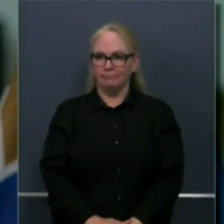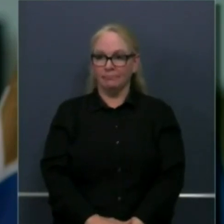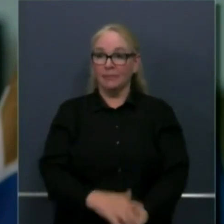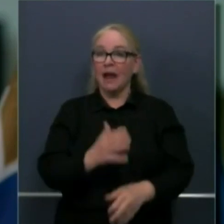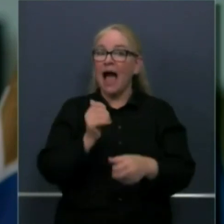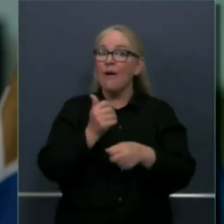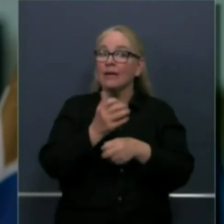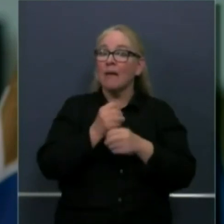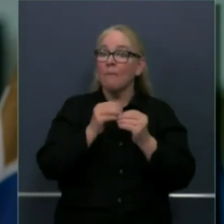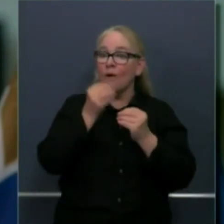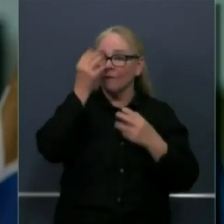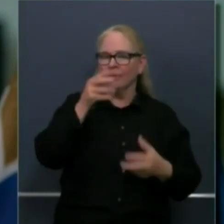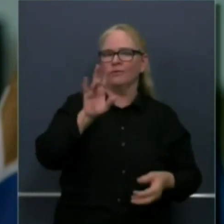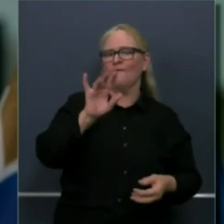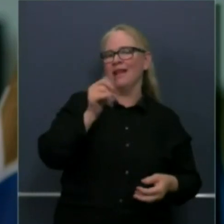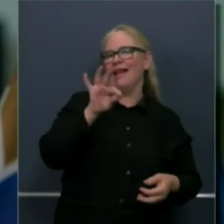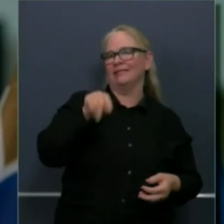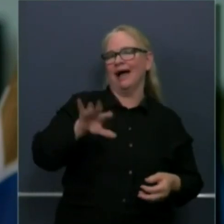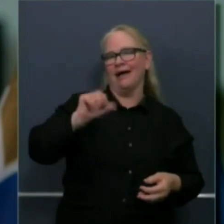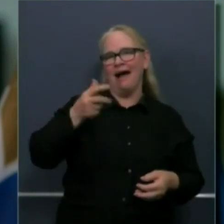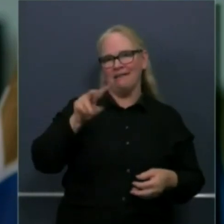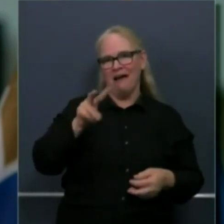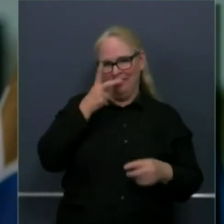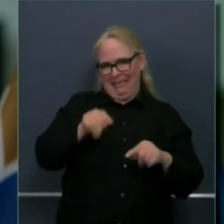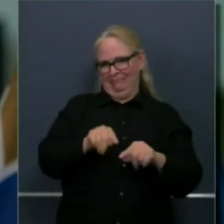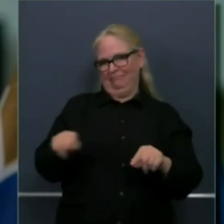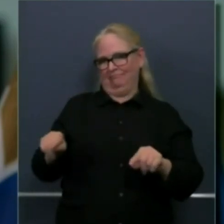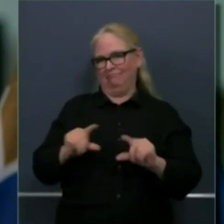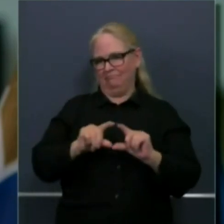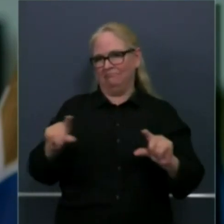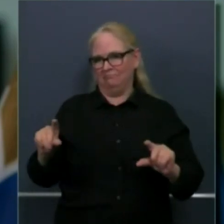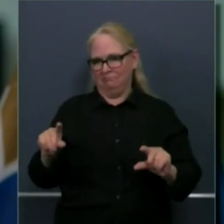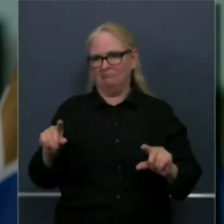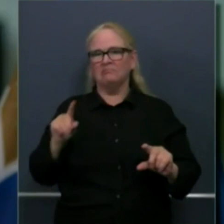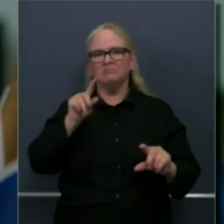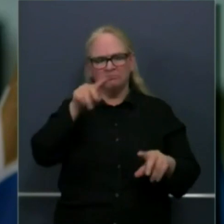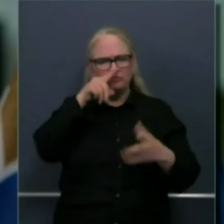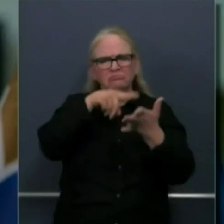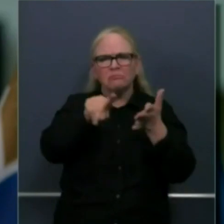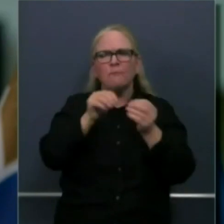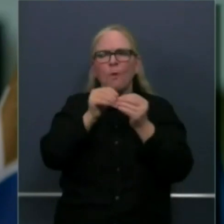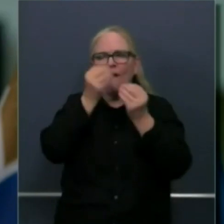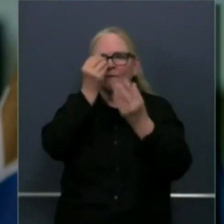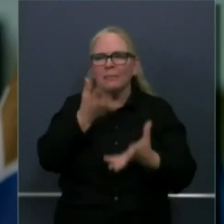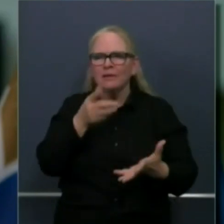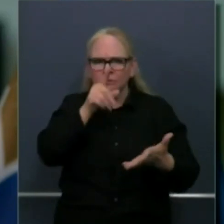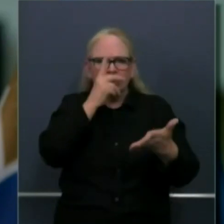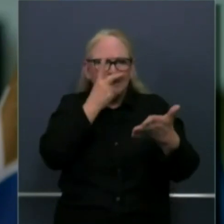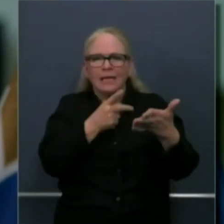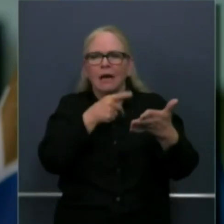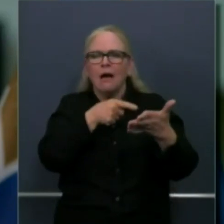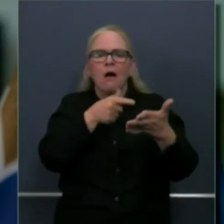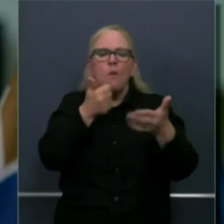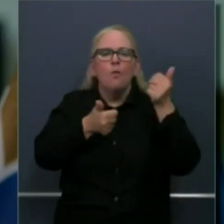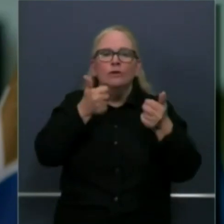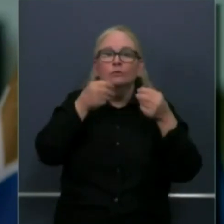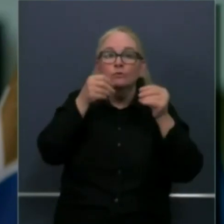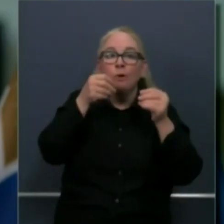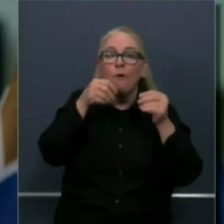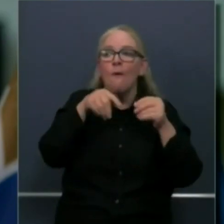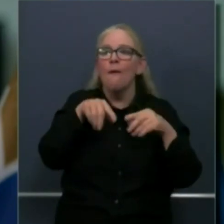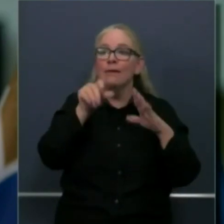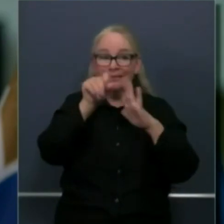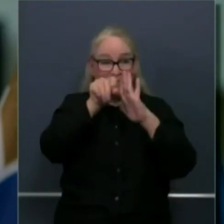that you can see what additional modifications we're making statewide to the stay at home order but